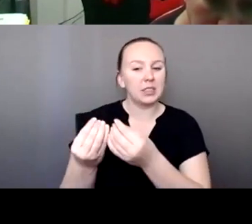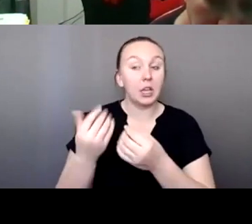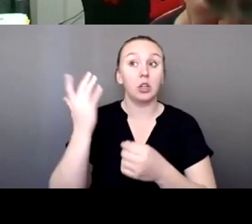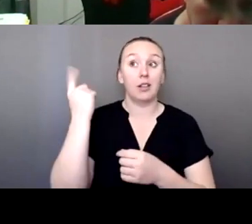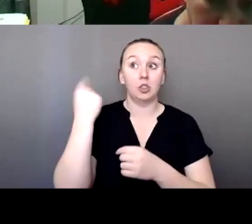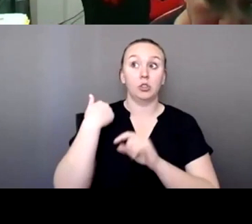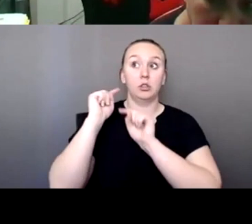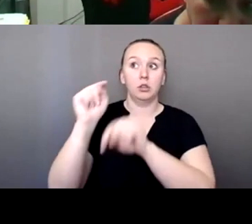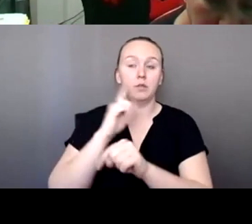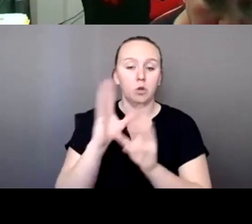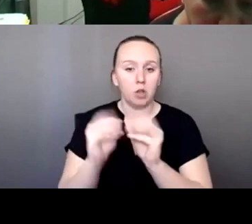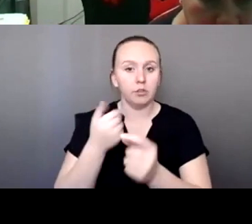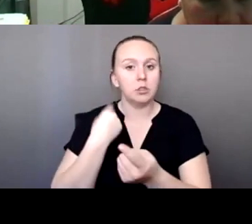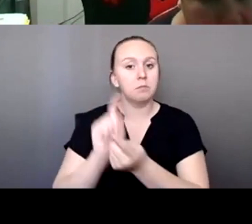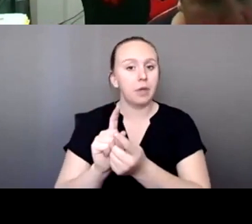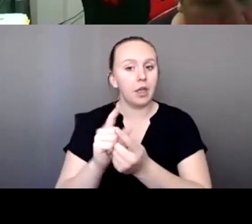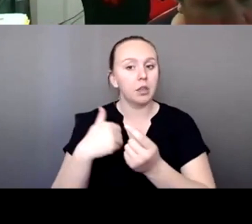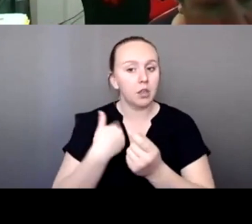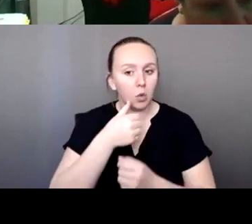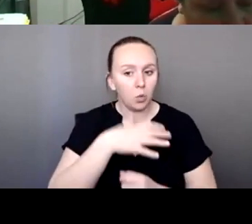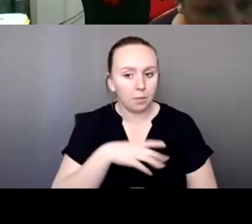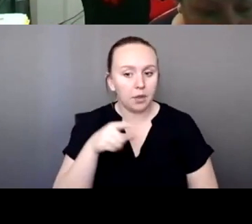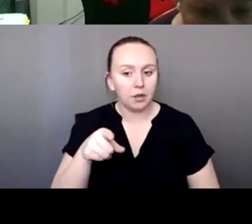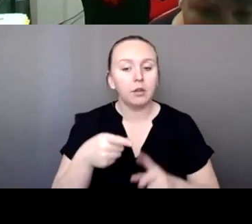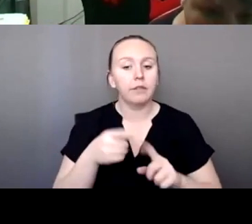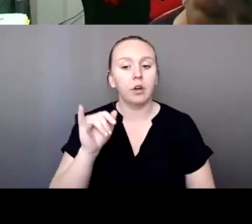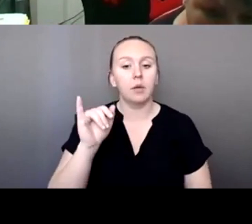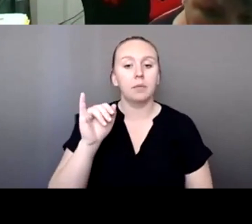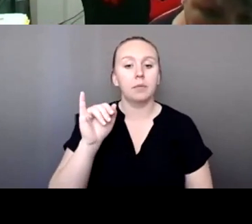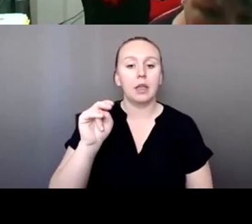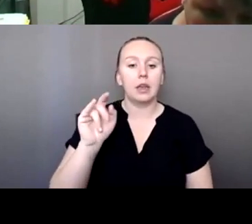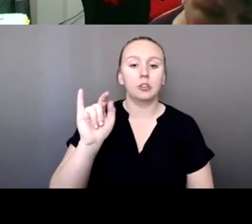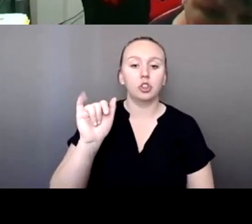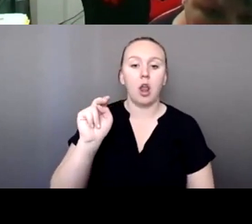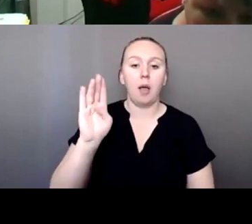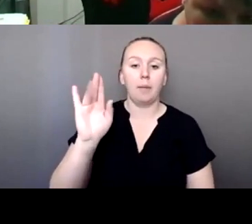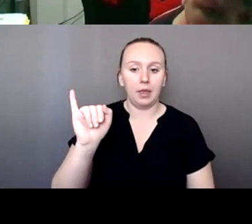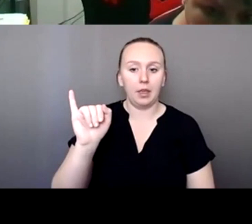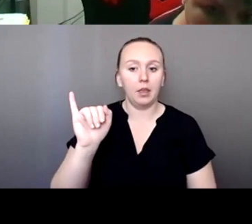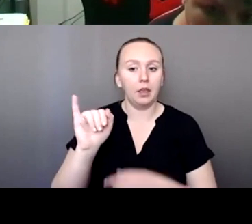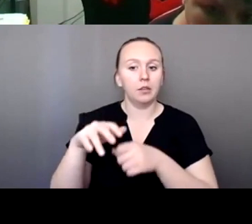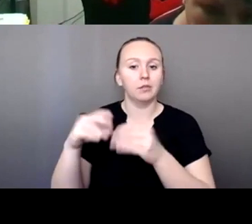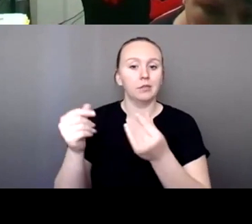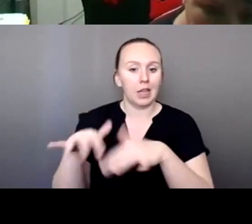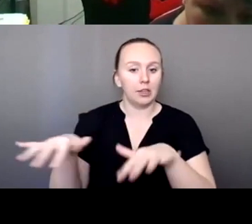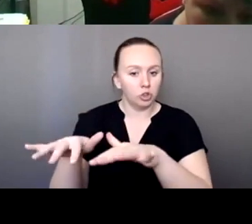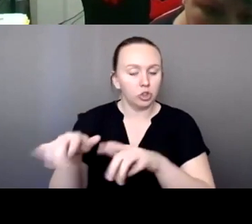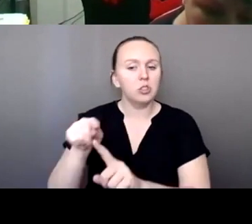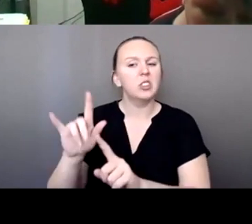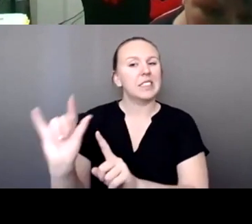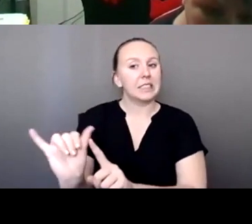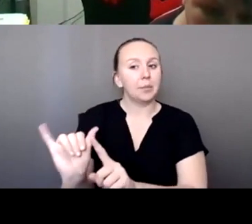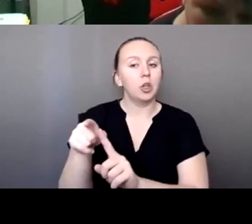um, met a young woman who's from the Anishinaabe nation, and she does something similar, um, where she, she's the